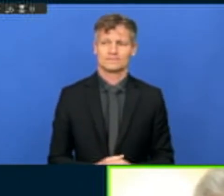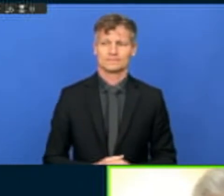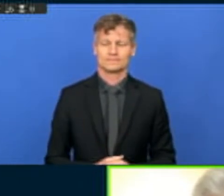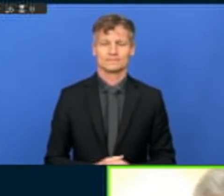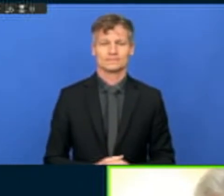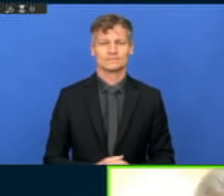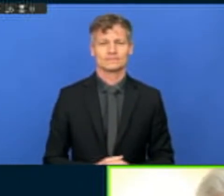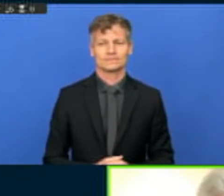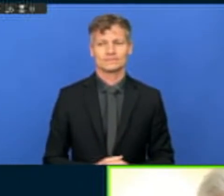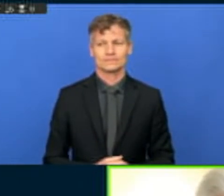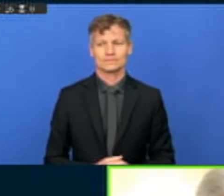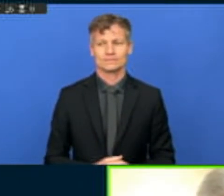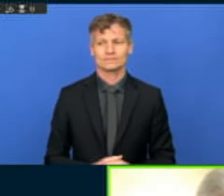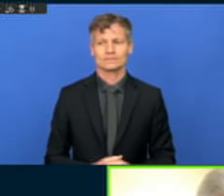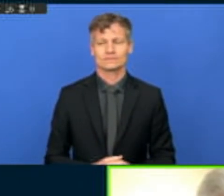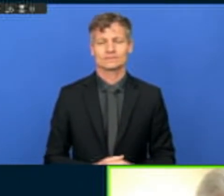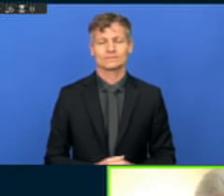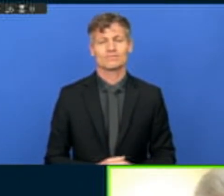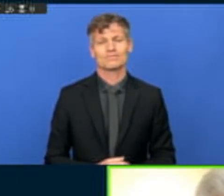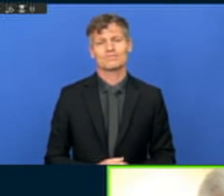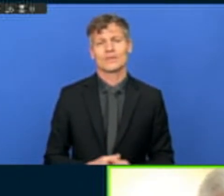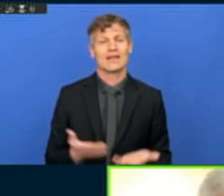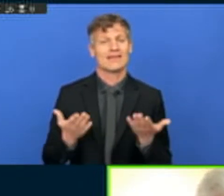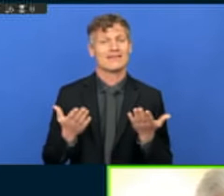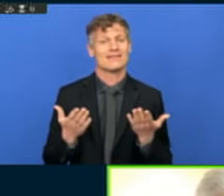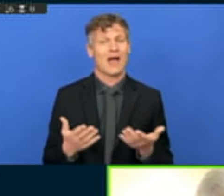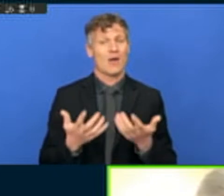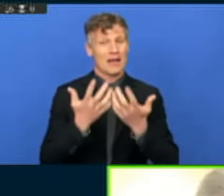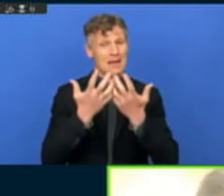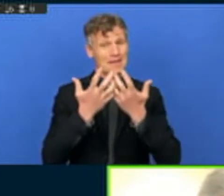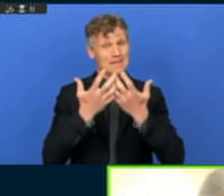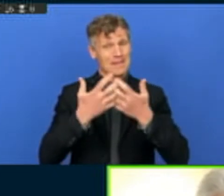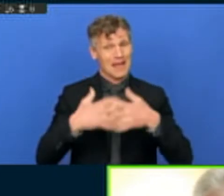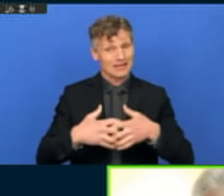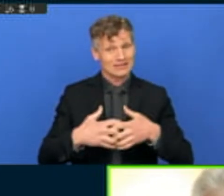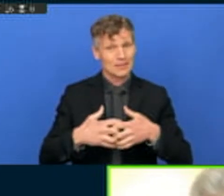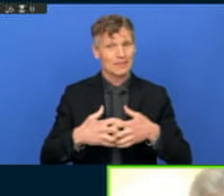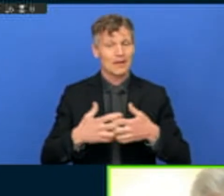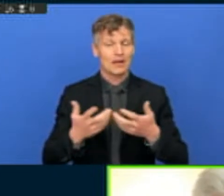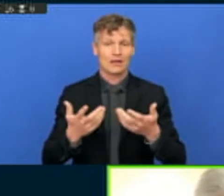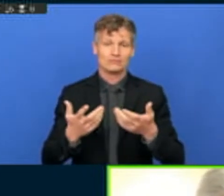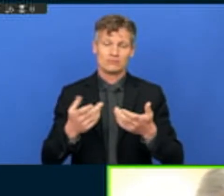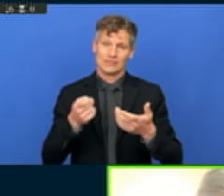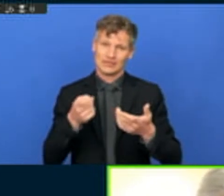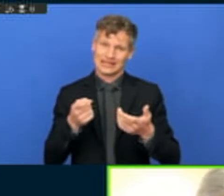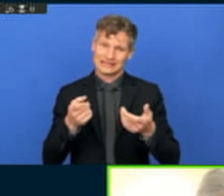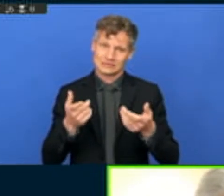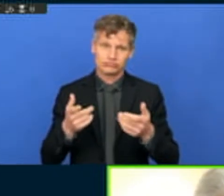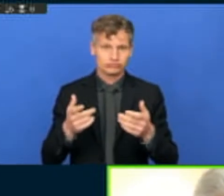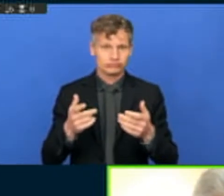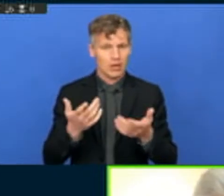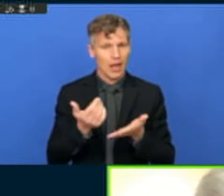a mechanism to stimulate rapid, more rapid acceleration of the SDGs and